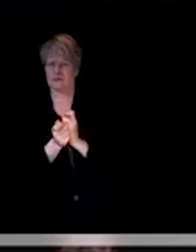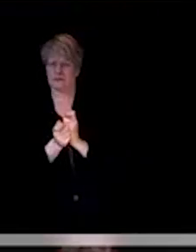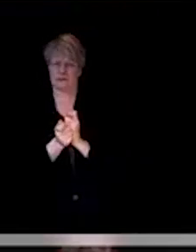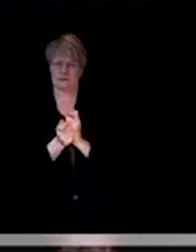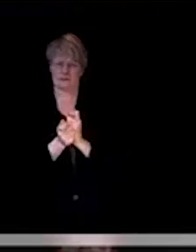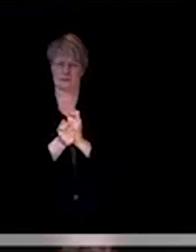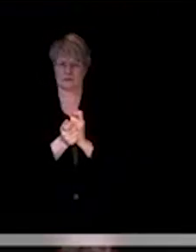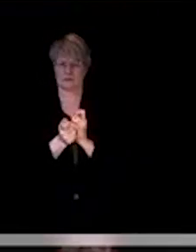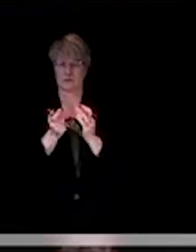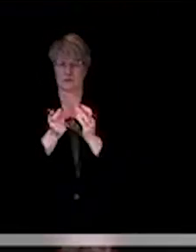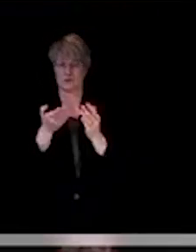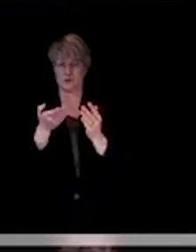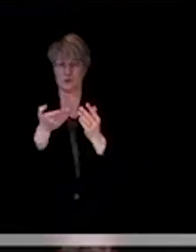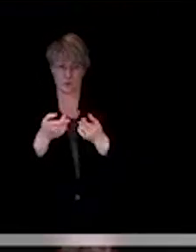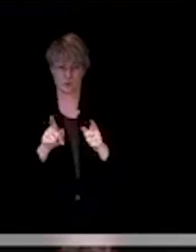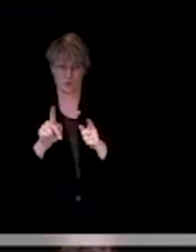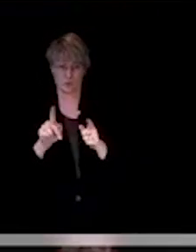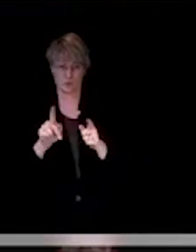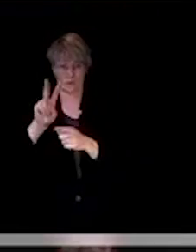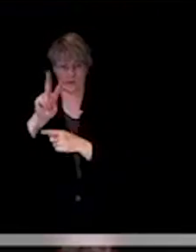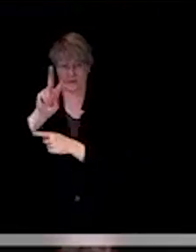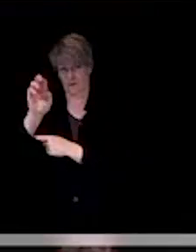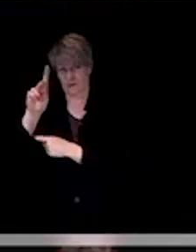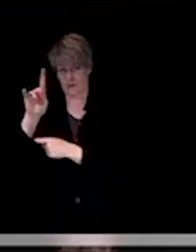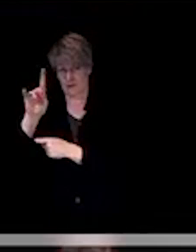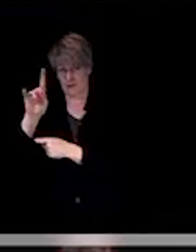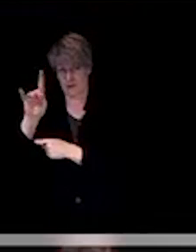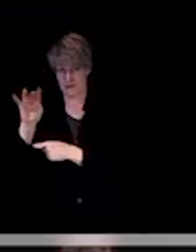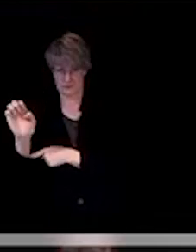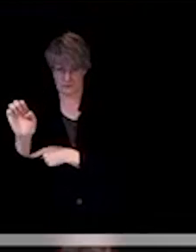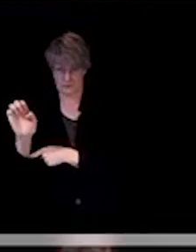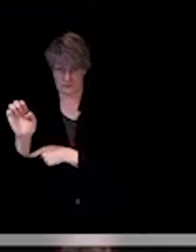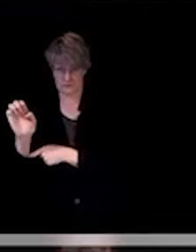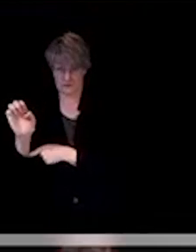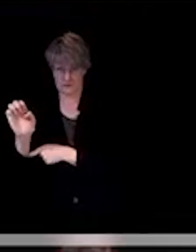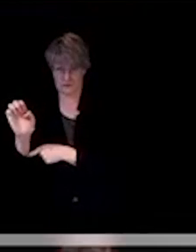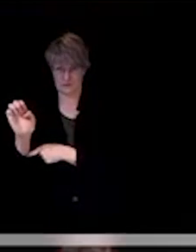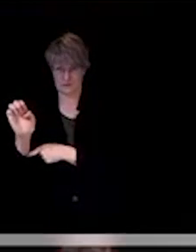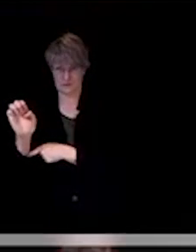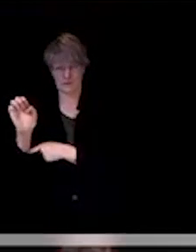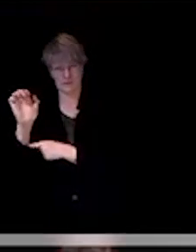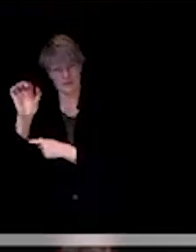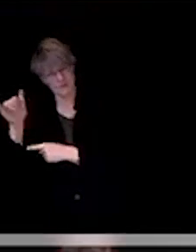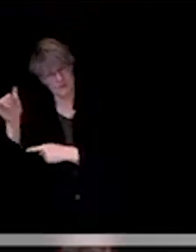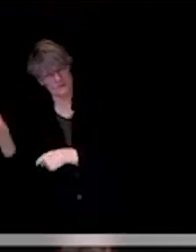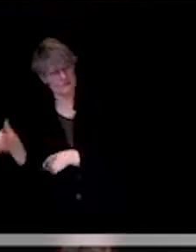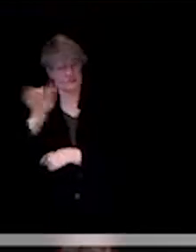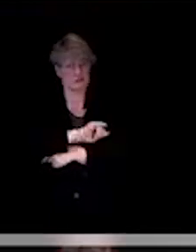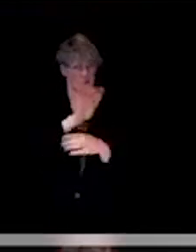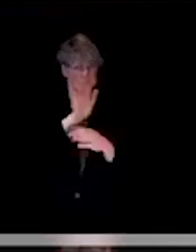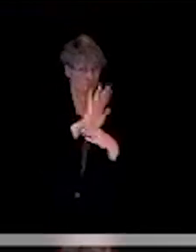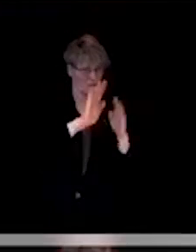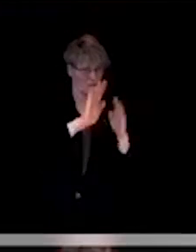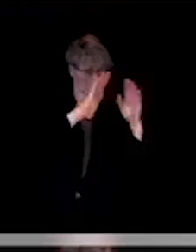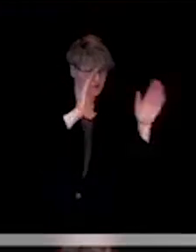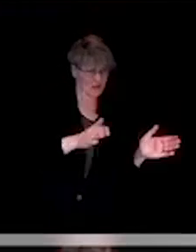do you think that would be with the modifications that apply to movie theaters with the 25%